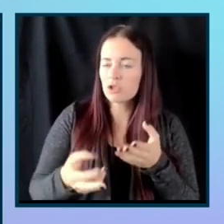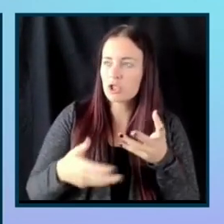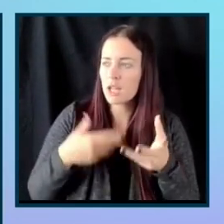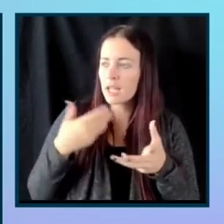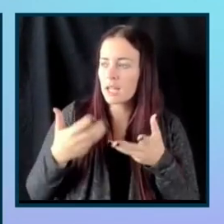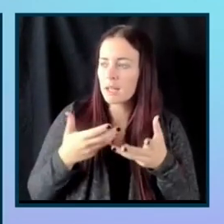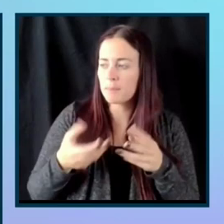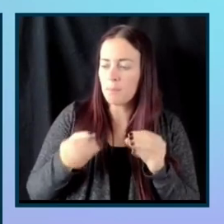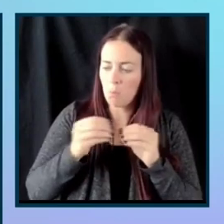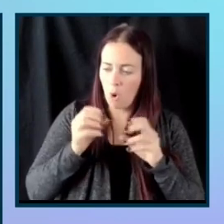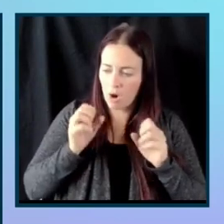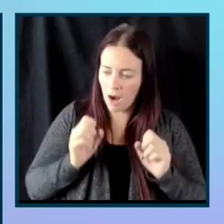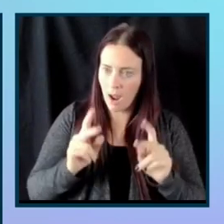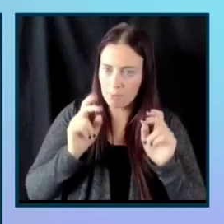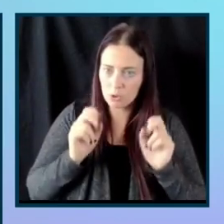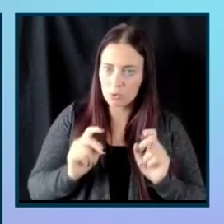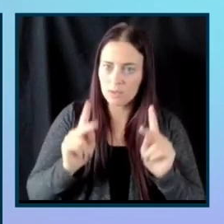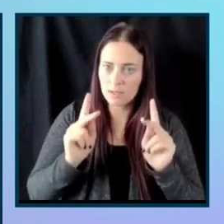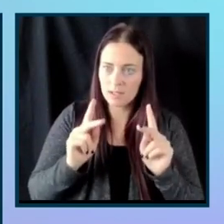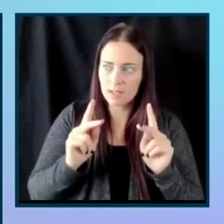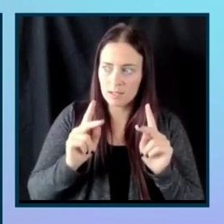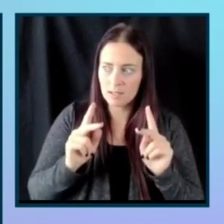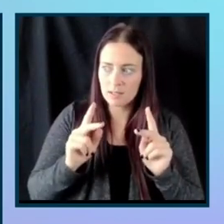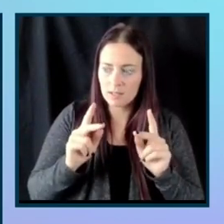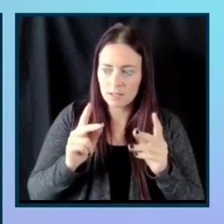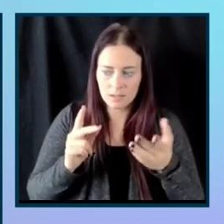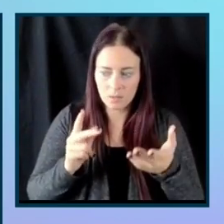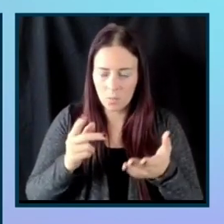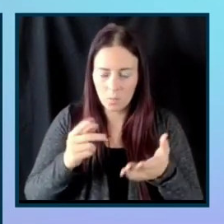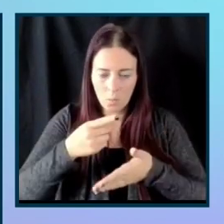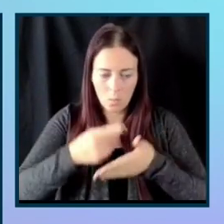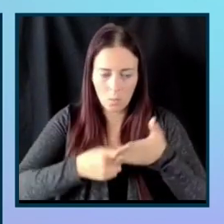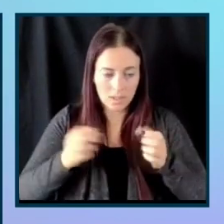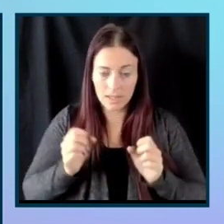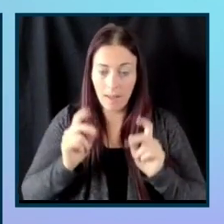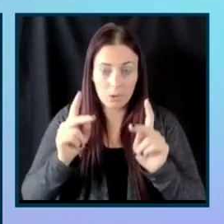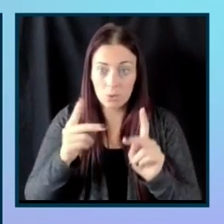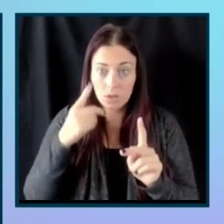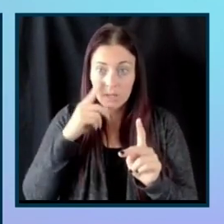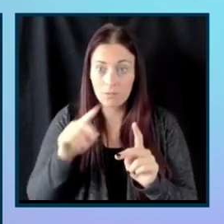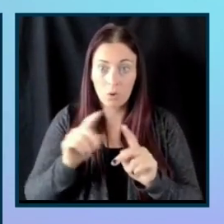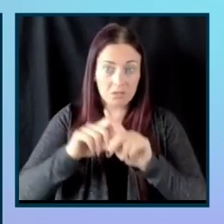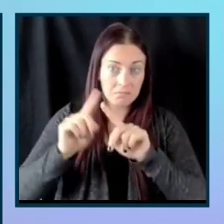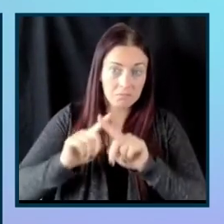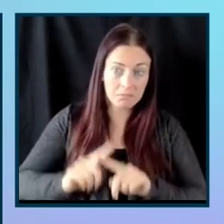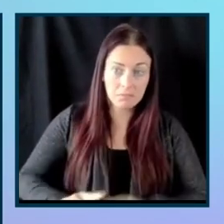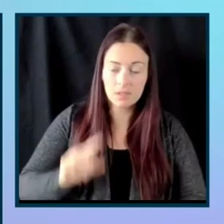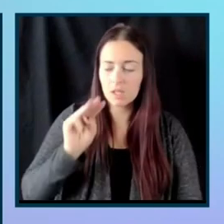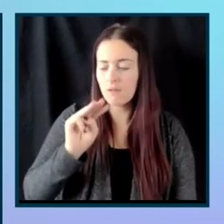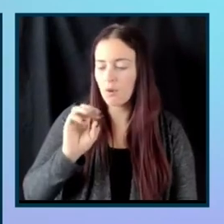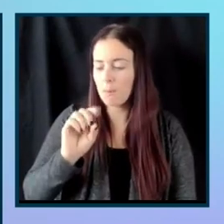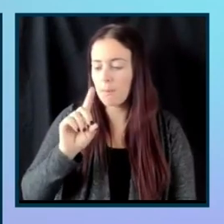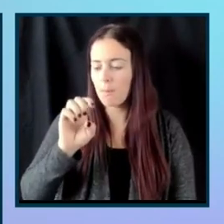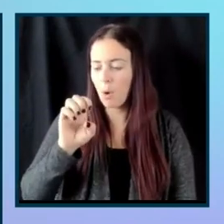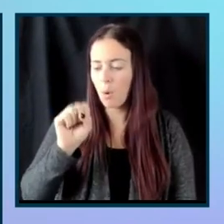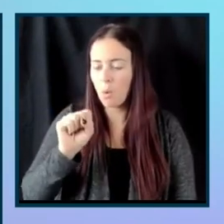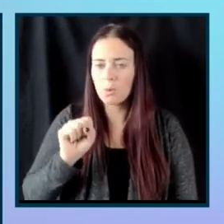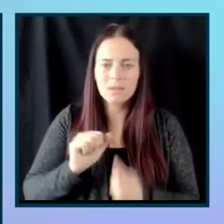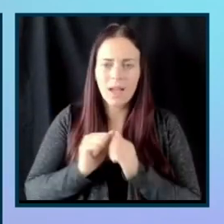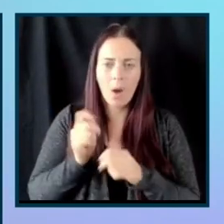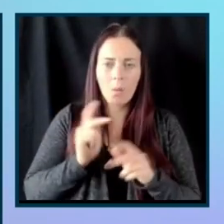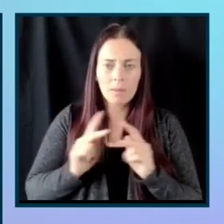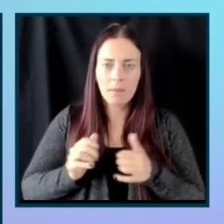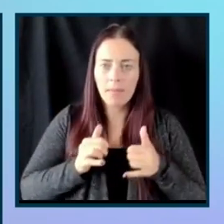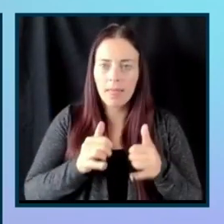opportunities, what the opportunity space is, what is the opportunity space for all of these different modes and all of these different ways of playing games.